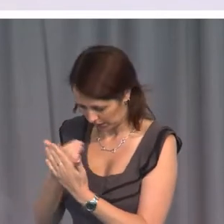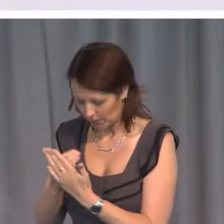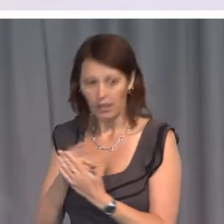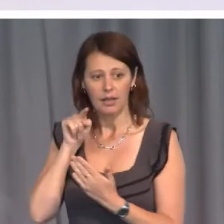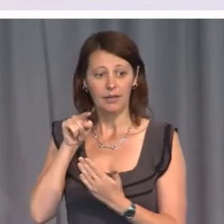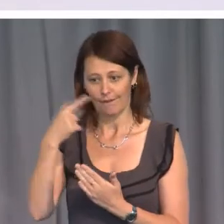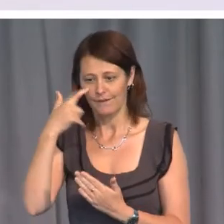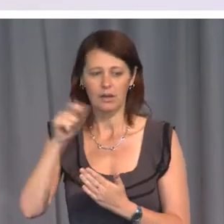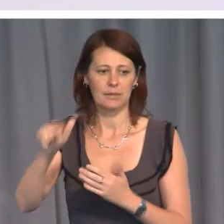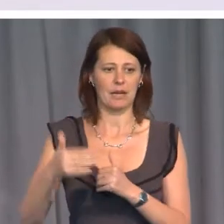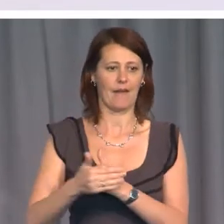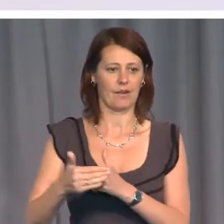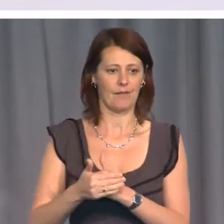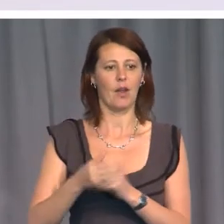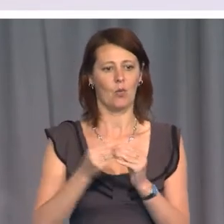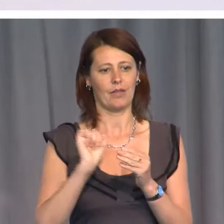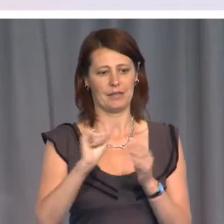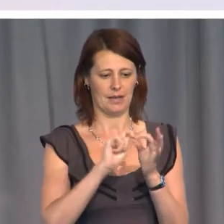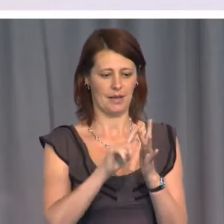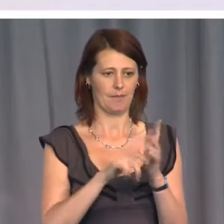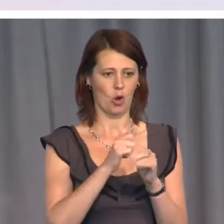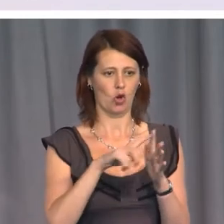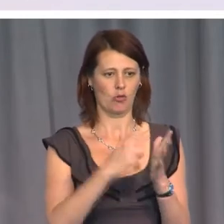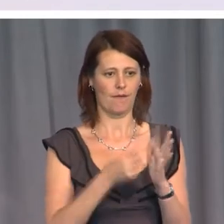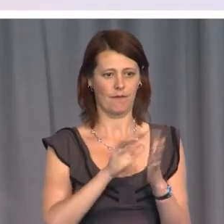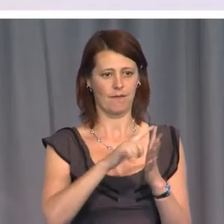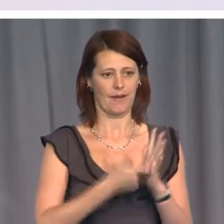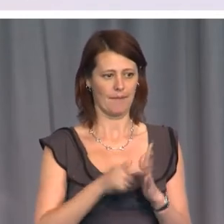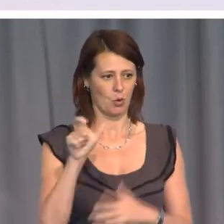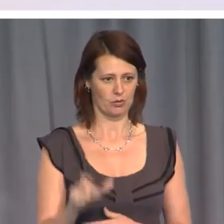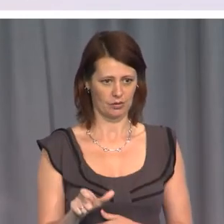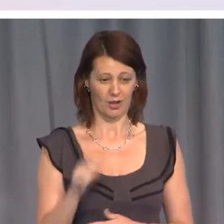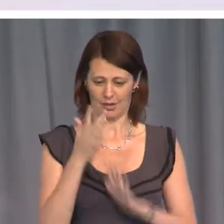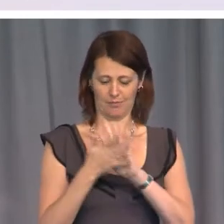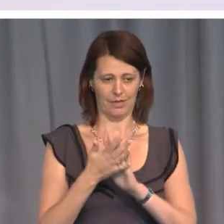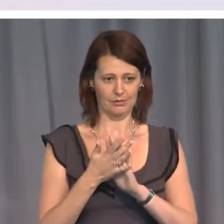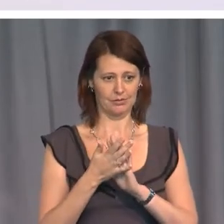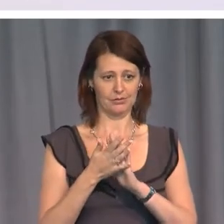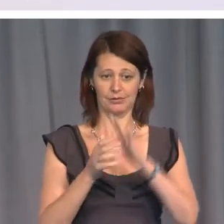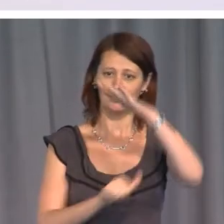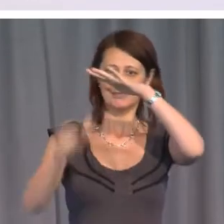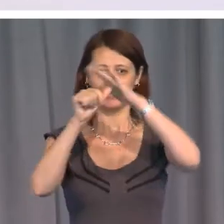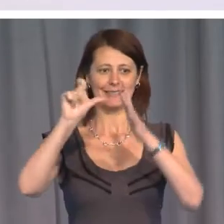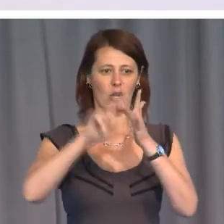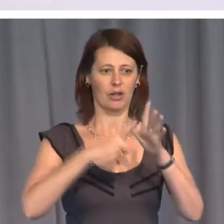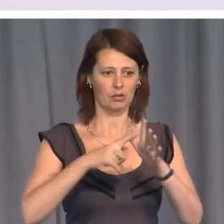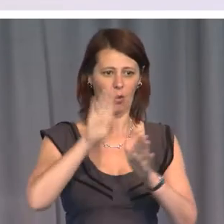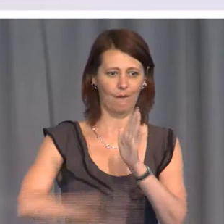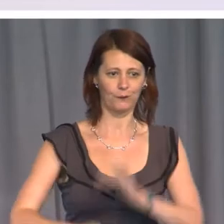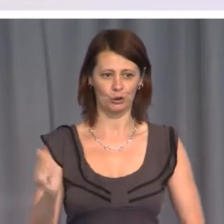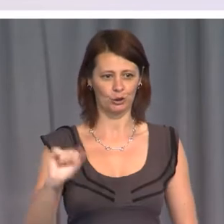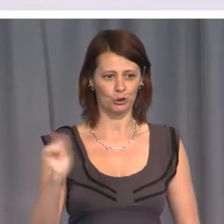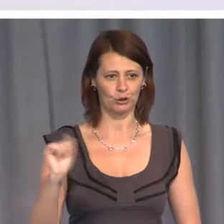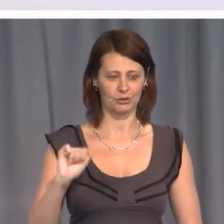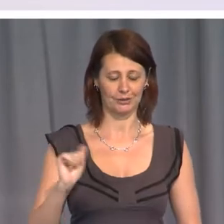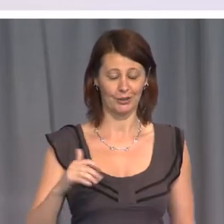an affair with his biographer, which disqualified him from the CIA. Think Blanche